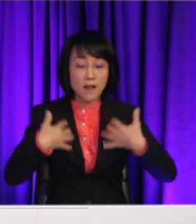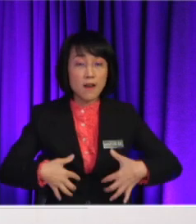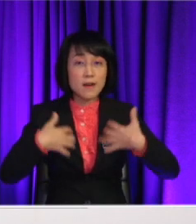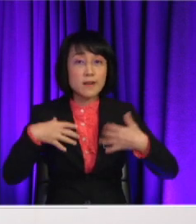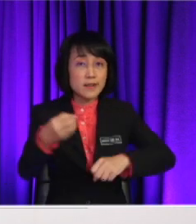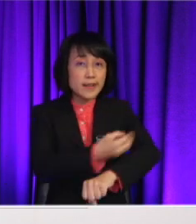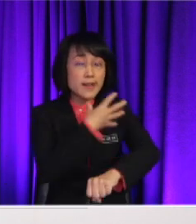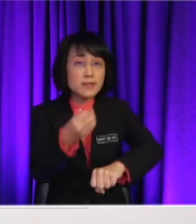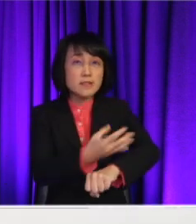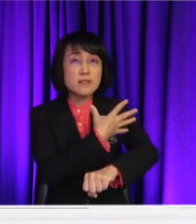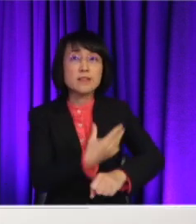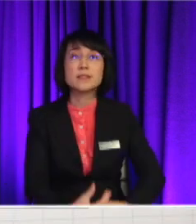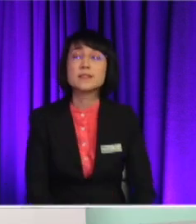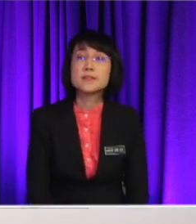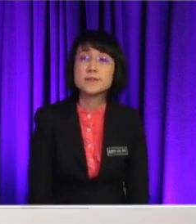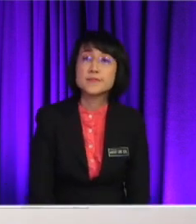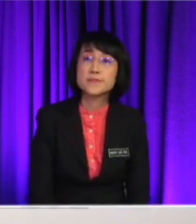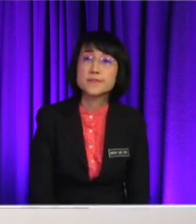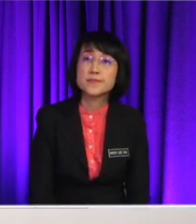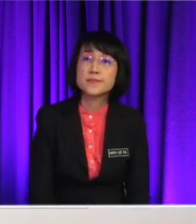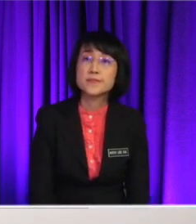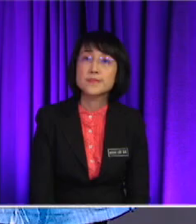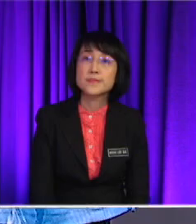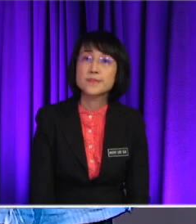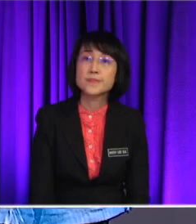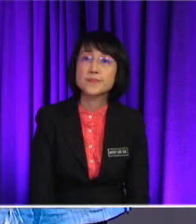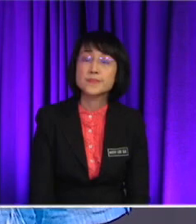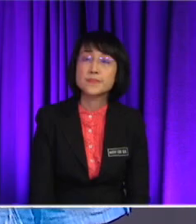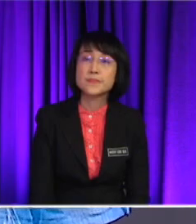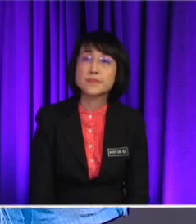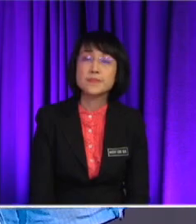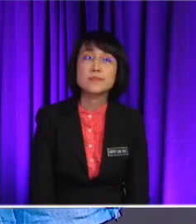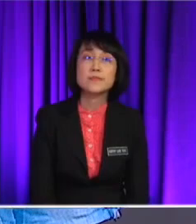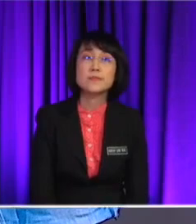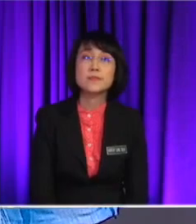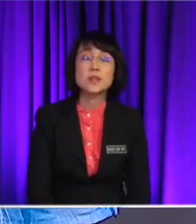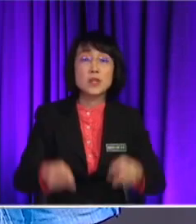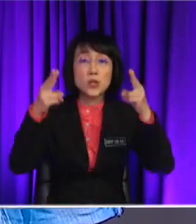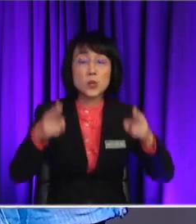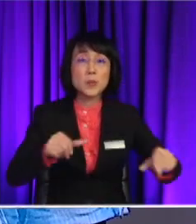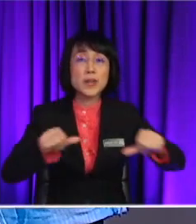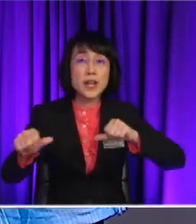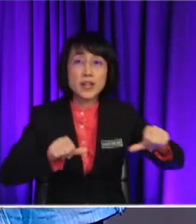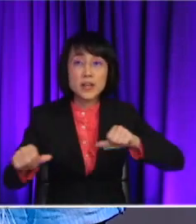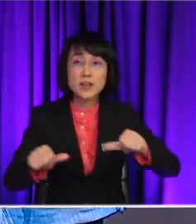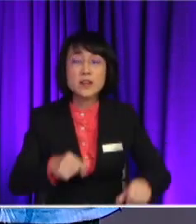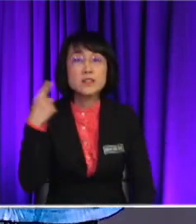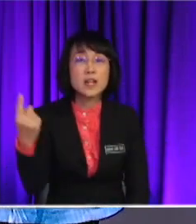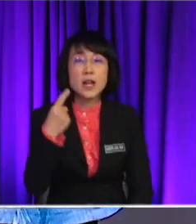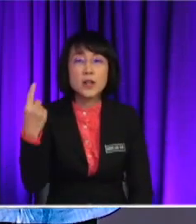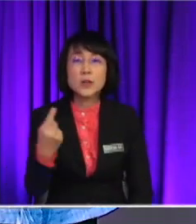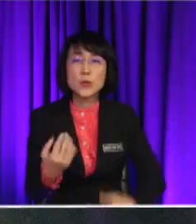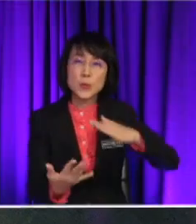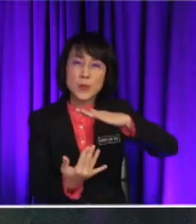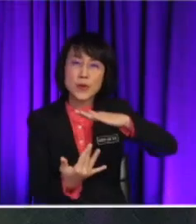All right. So, I think she mentions about the human activities, maybe like, open, burning, things like that,